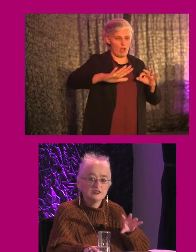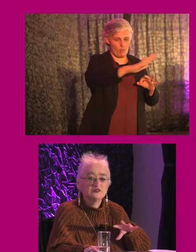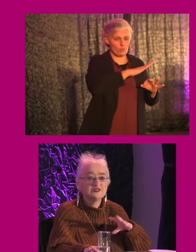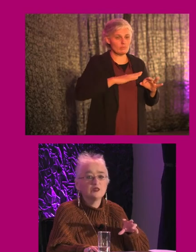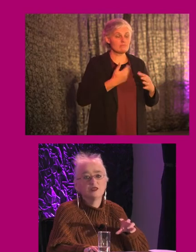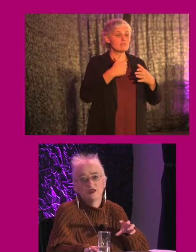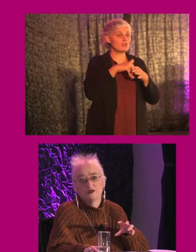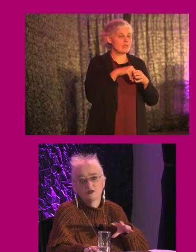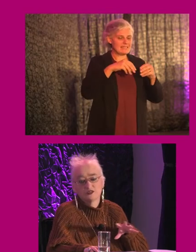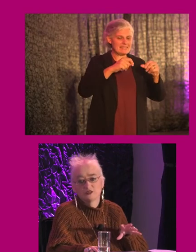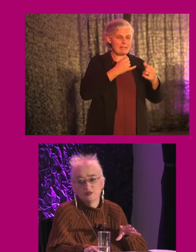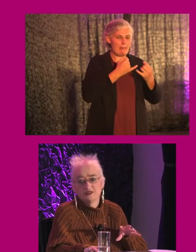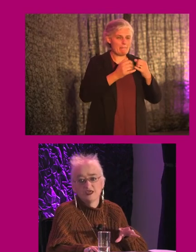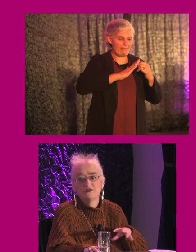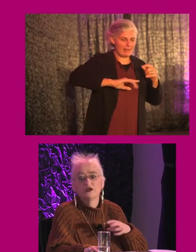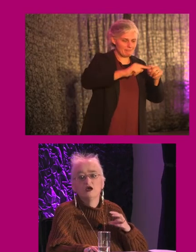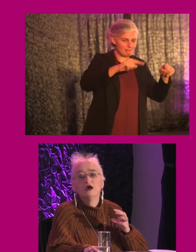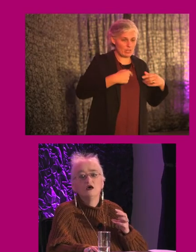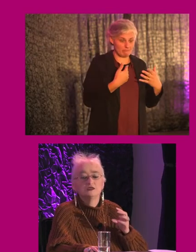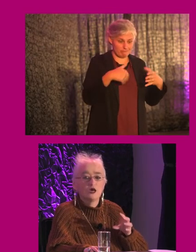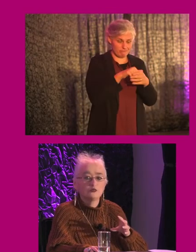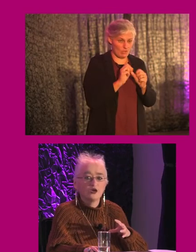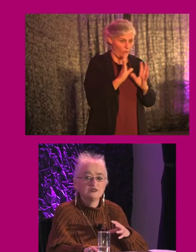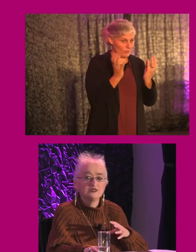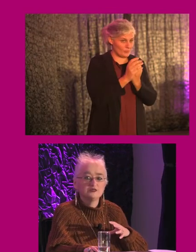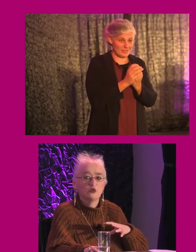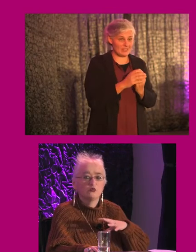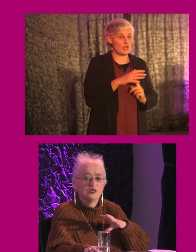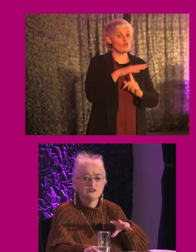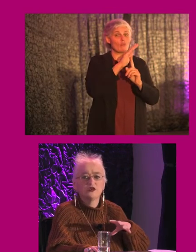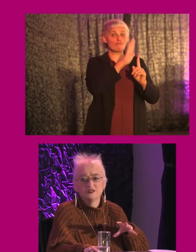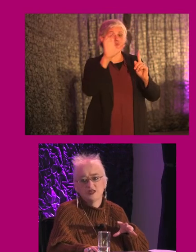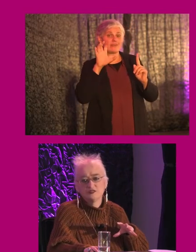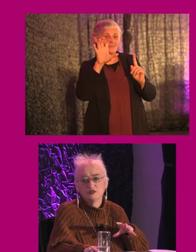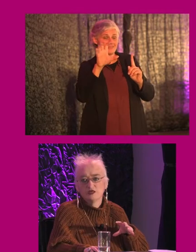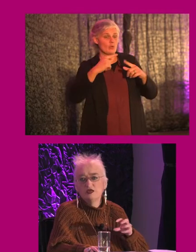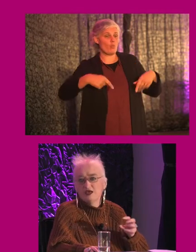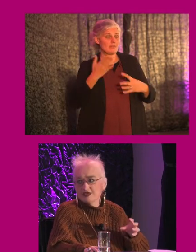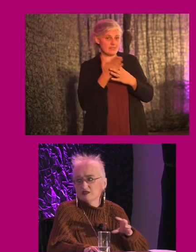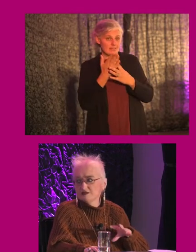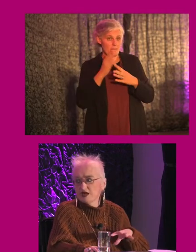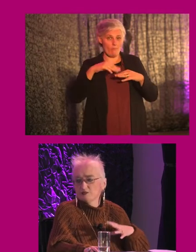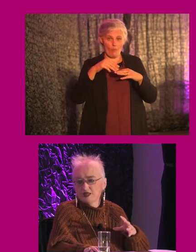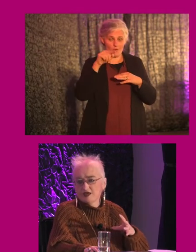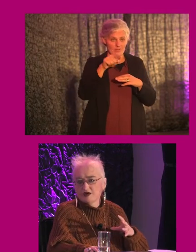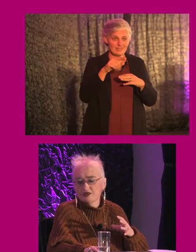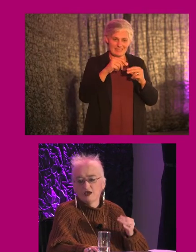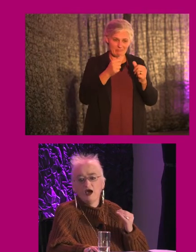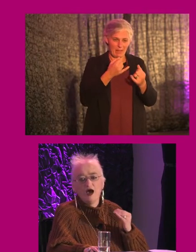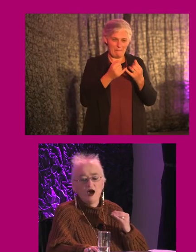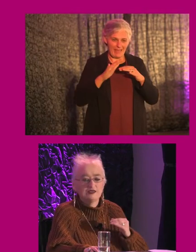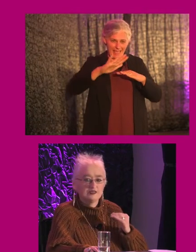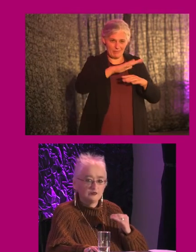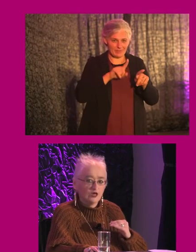includes a sand play area where children play together. The top right is more wheelchair accessible, again, sand play area.